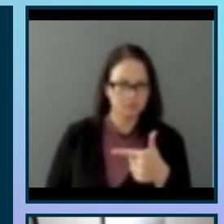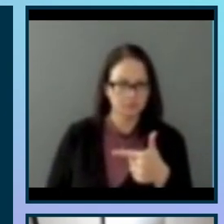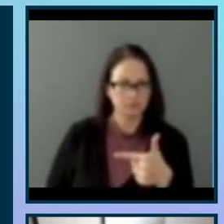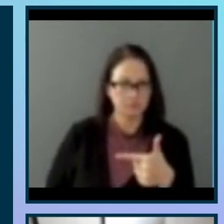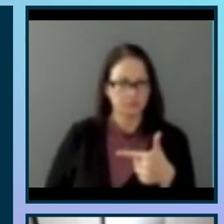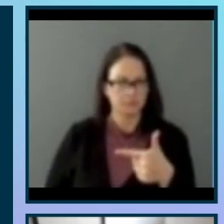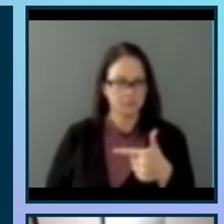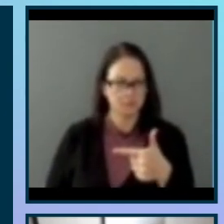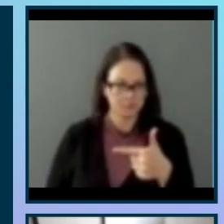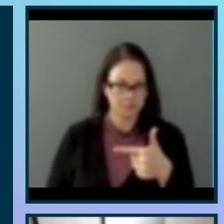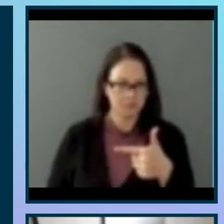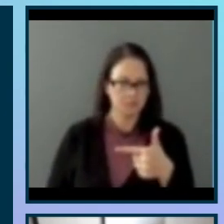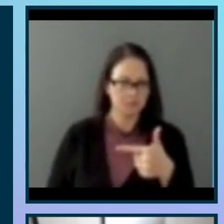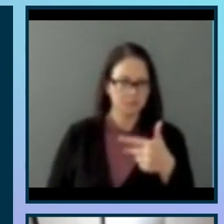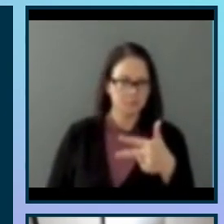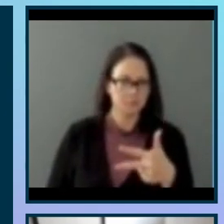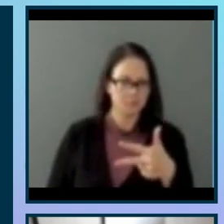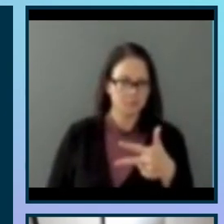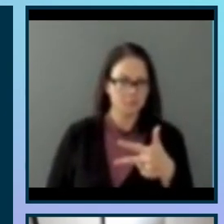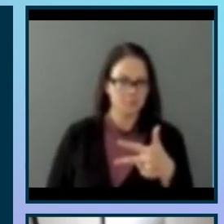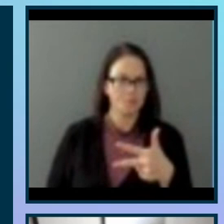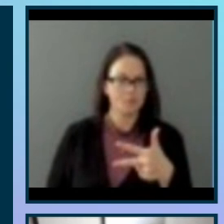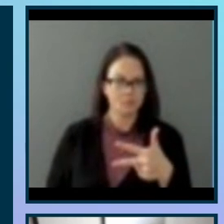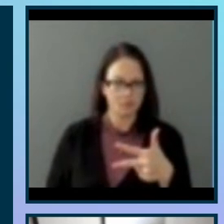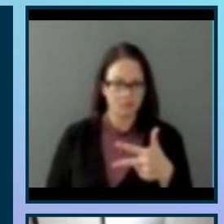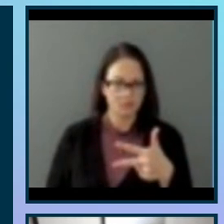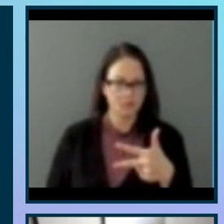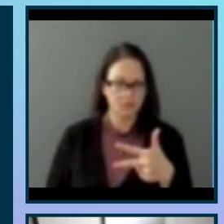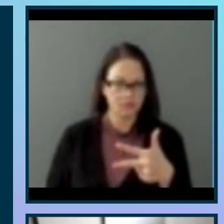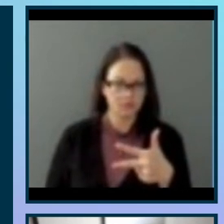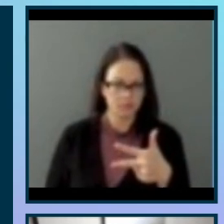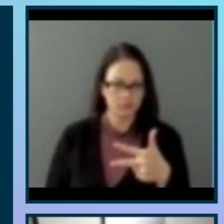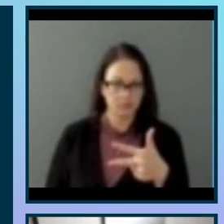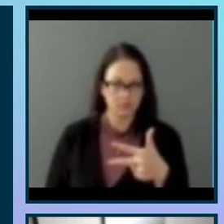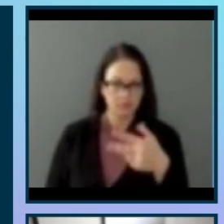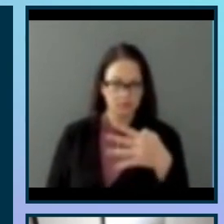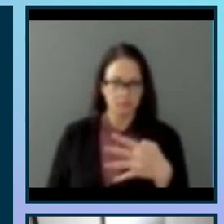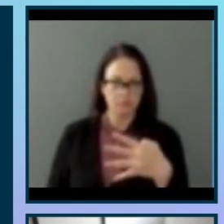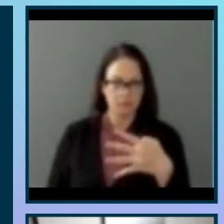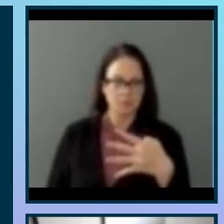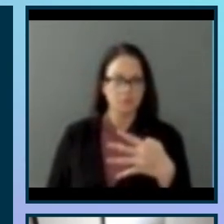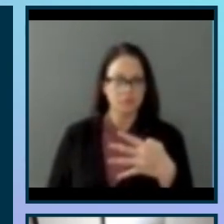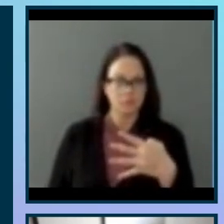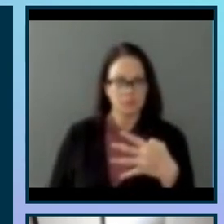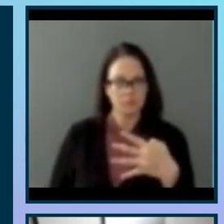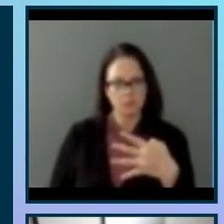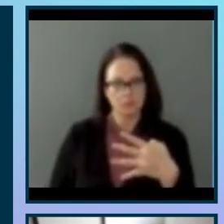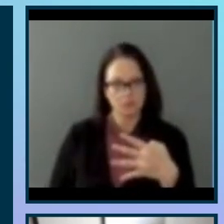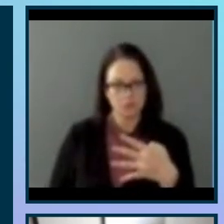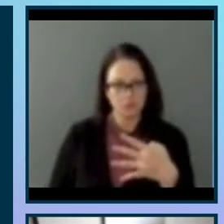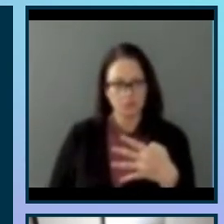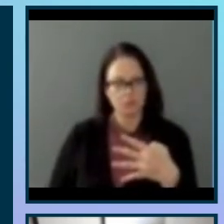testing, modal testing, co-design of comparative data analysis, content creation for lessons, for the